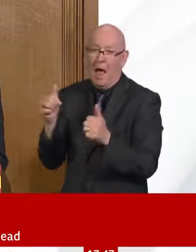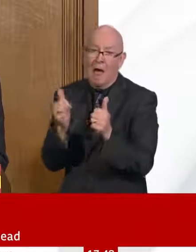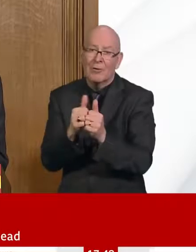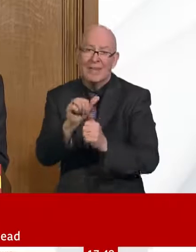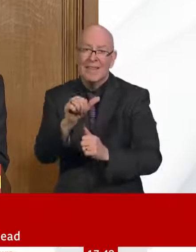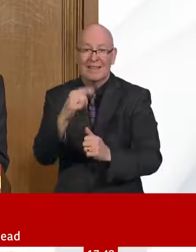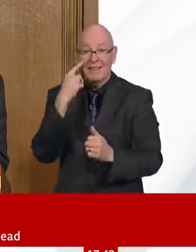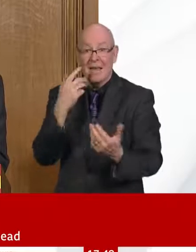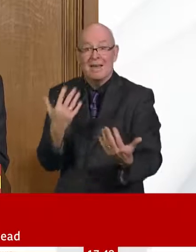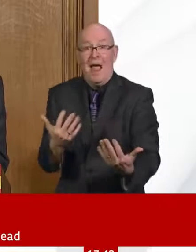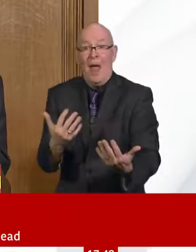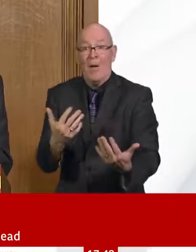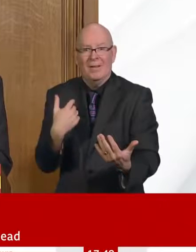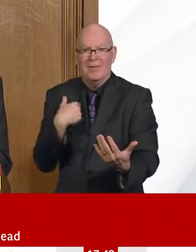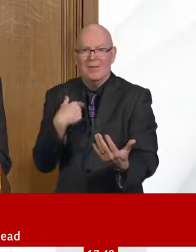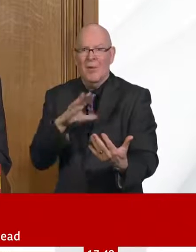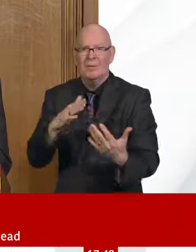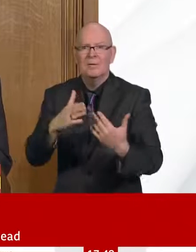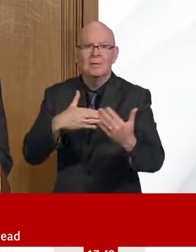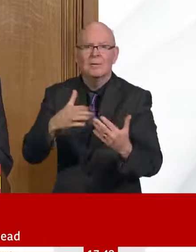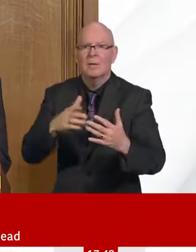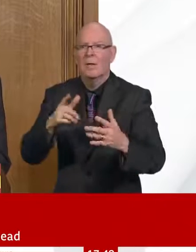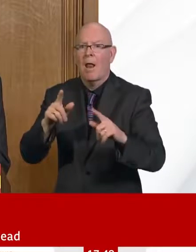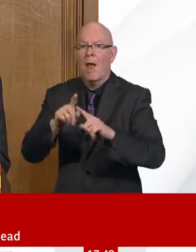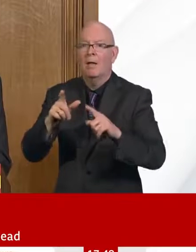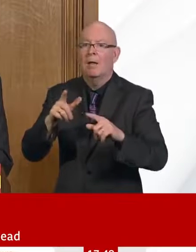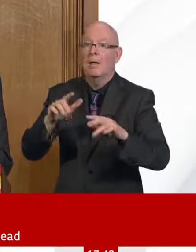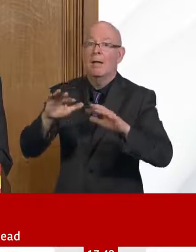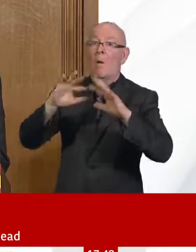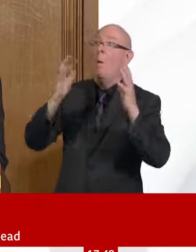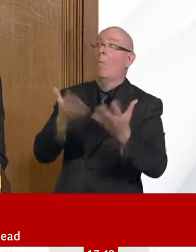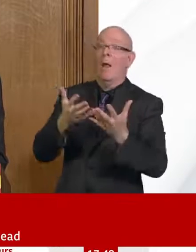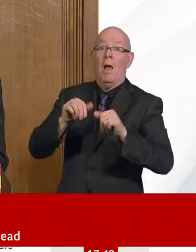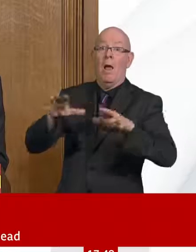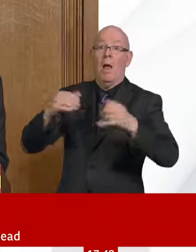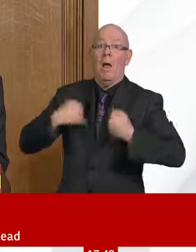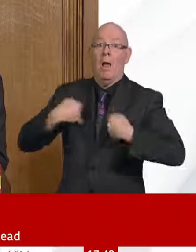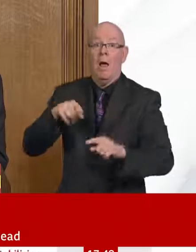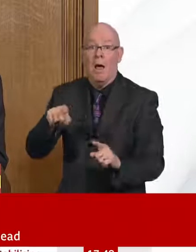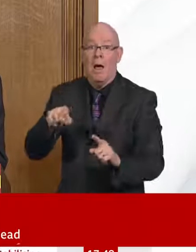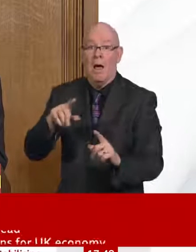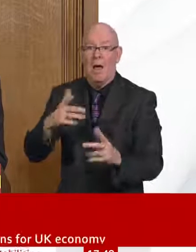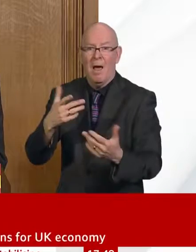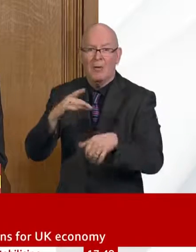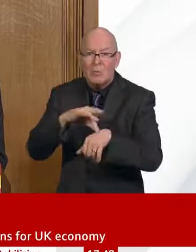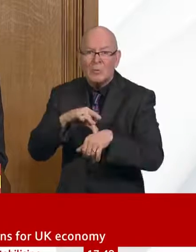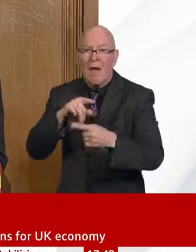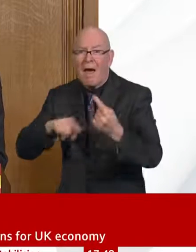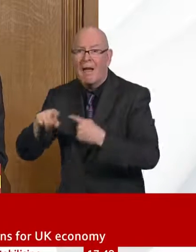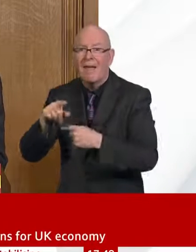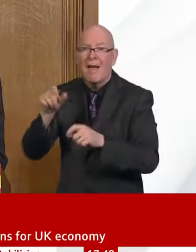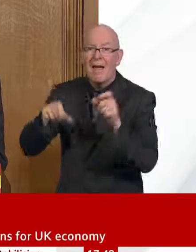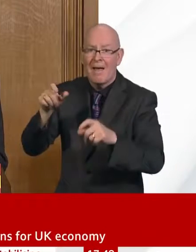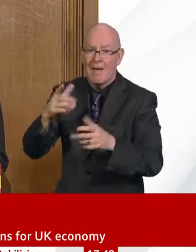perhaps somebody in a care home who might be admitted to ITU in terms of the benefit of ITU treatment. So those decisions